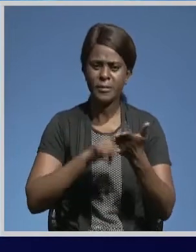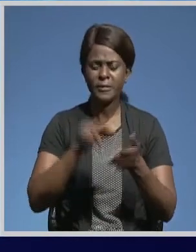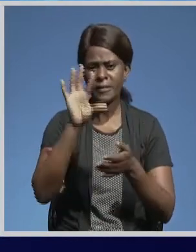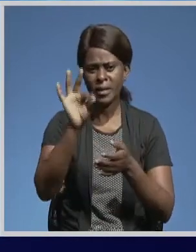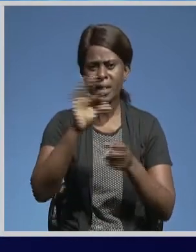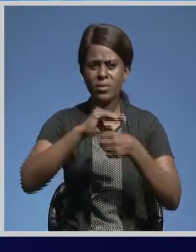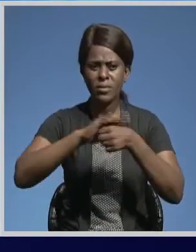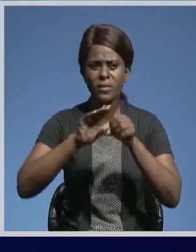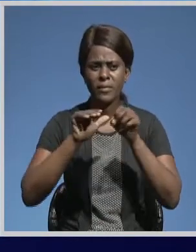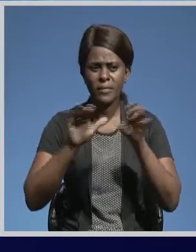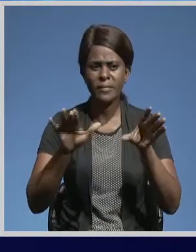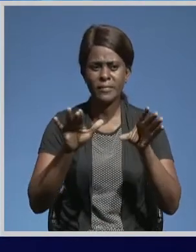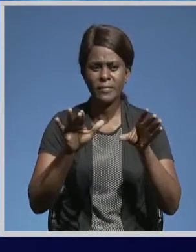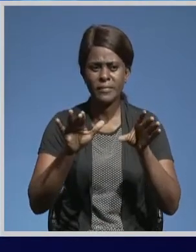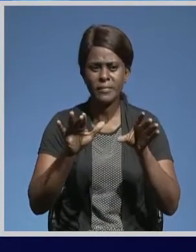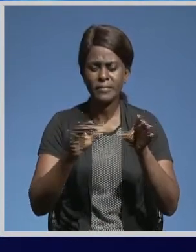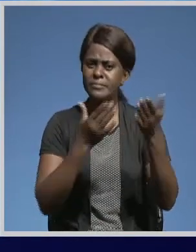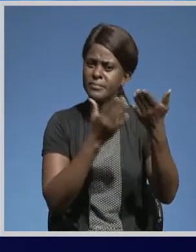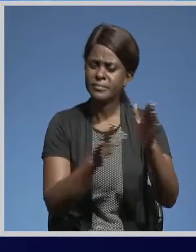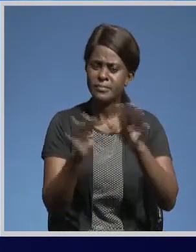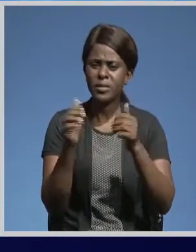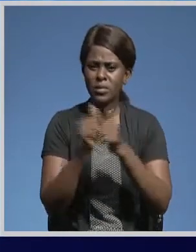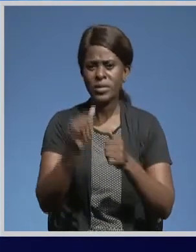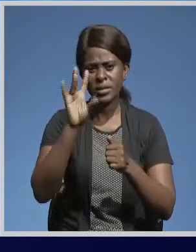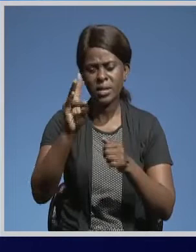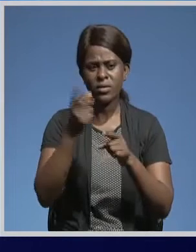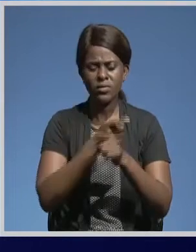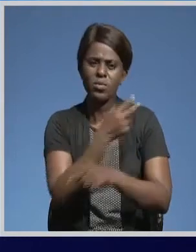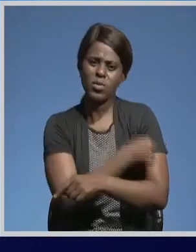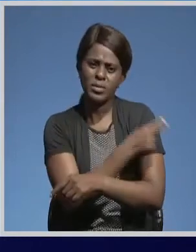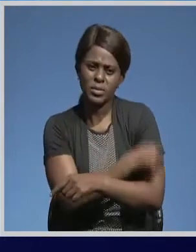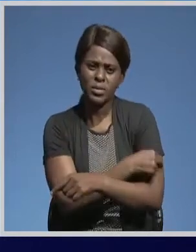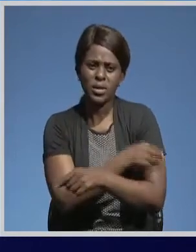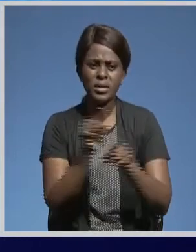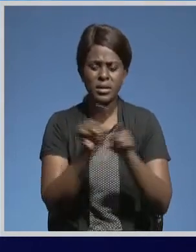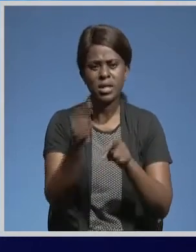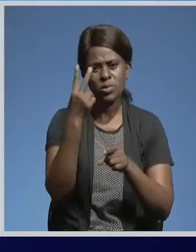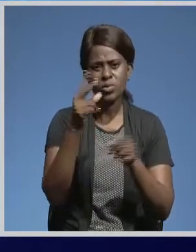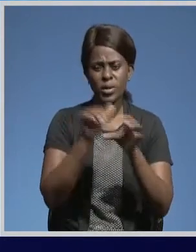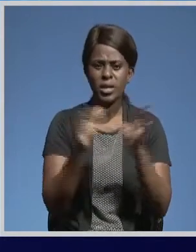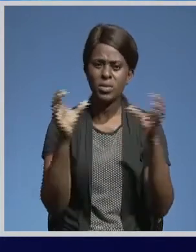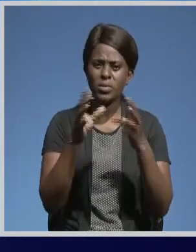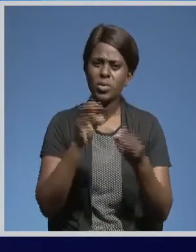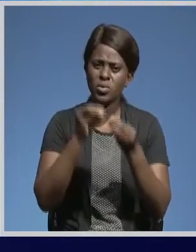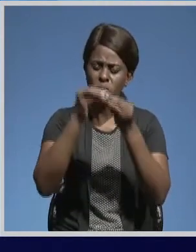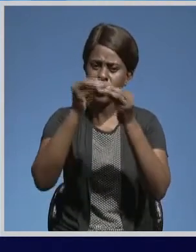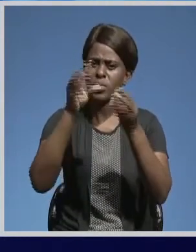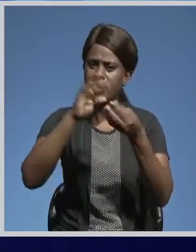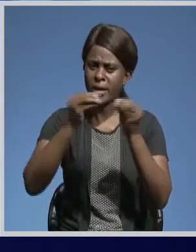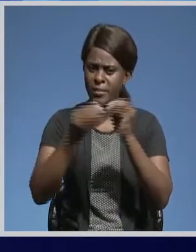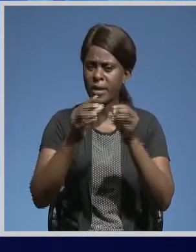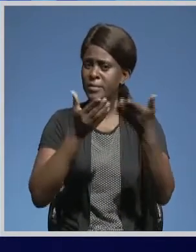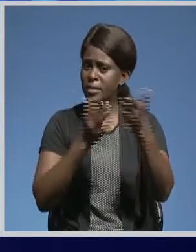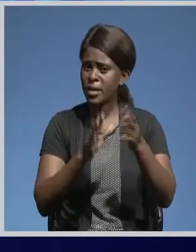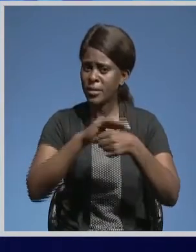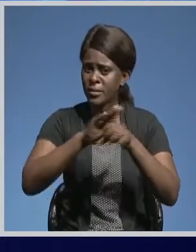COVID deaths with seven from health facilities and two in the community bringing the cumulative COVID-19